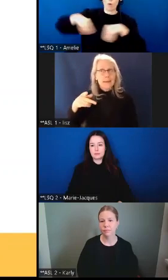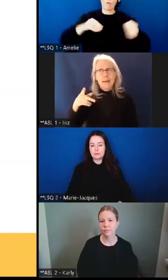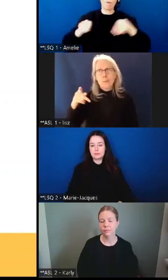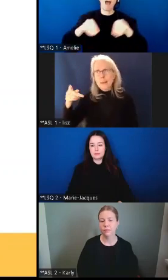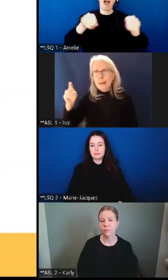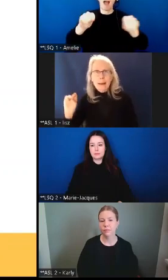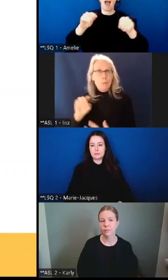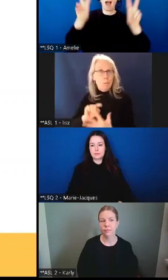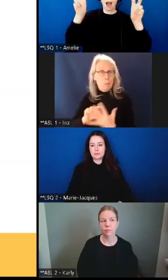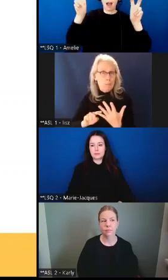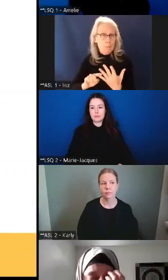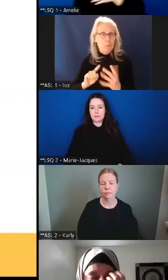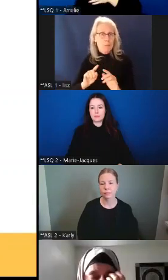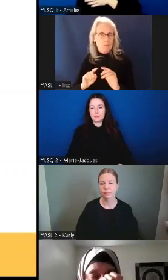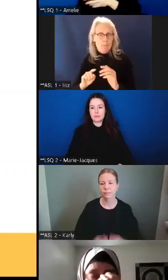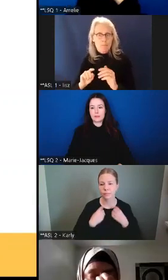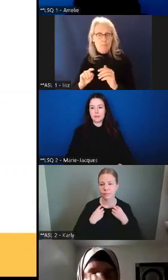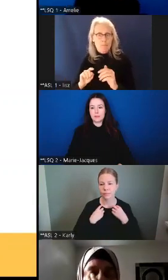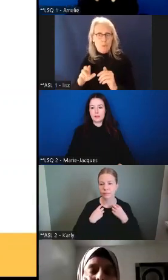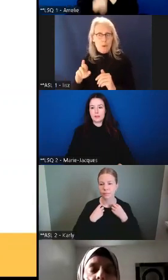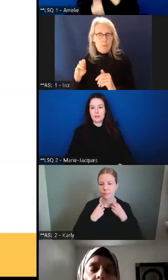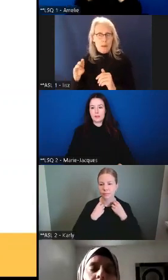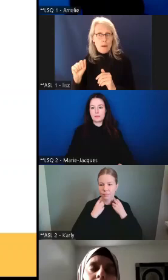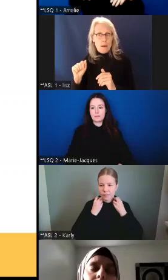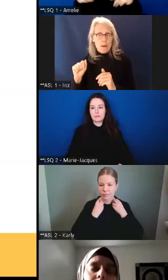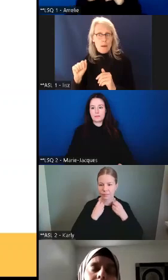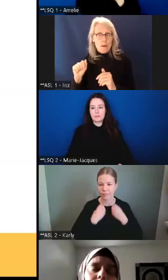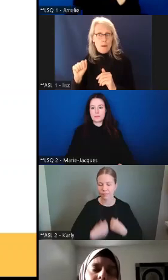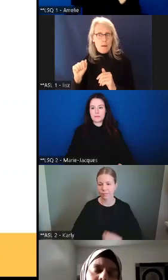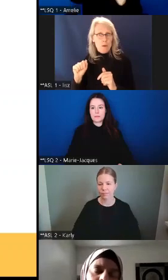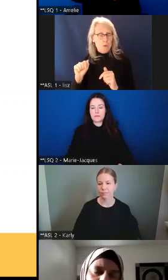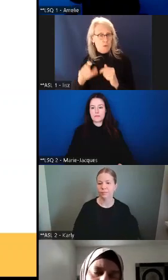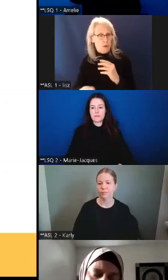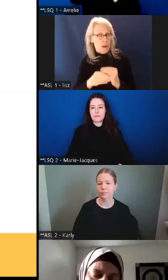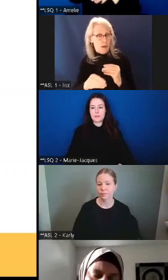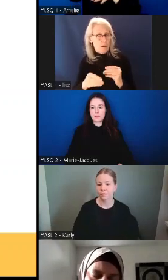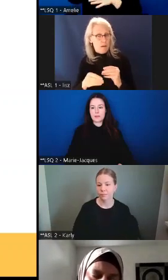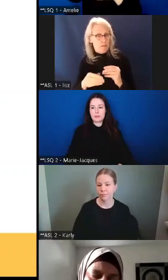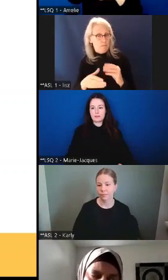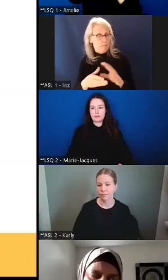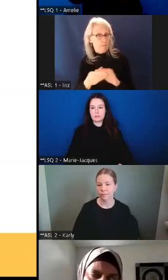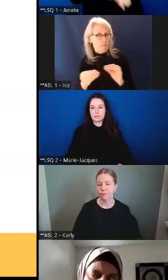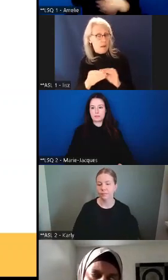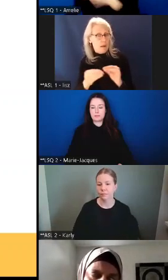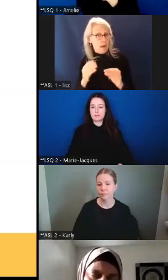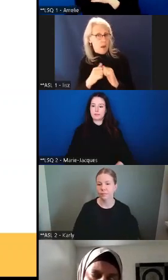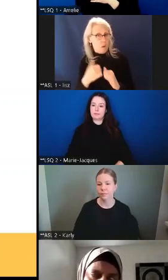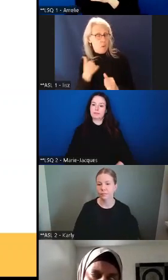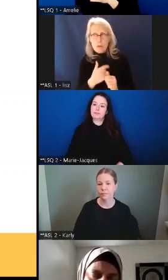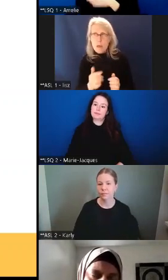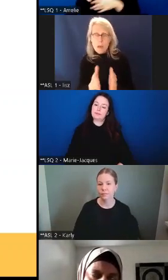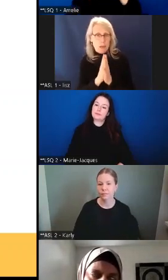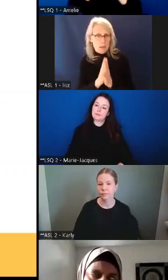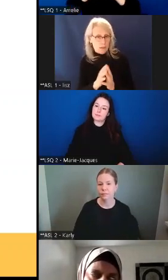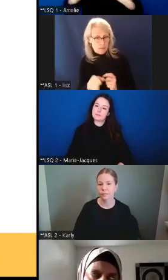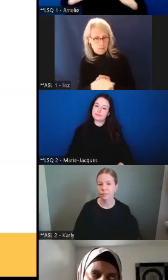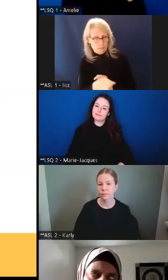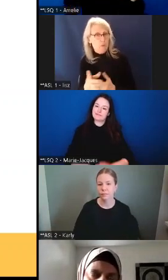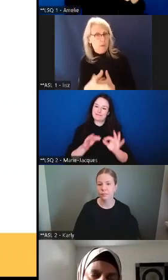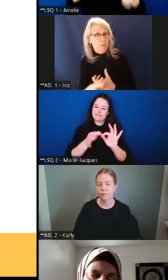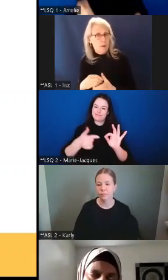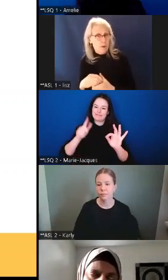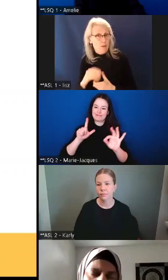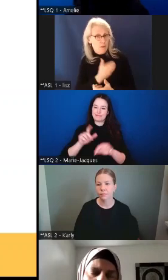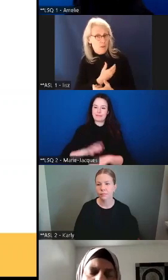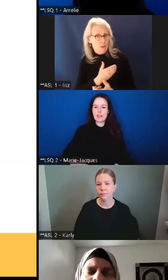rabia um do you just want to talk a bit more about ways that we ask people to be involved in the different things that we